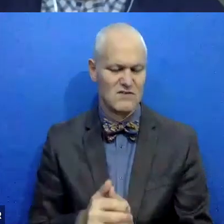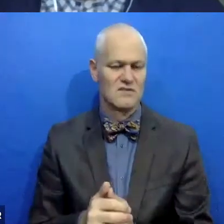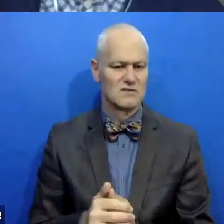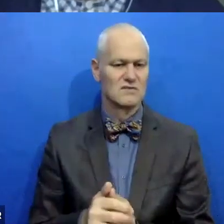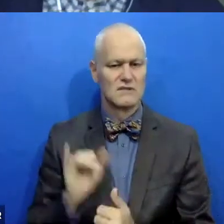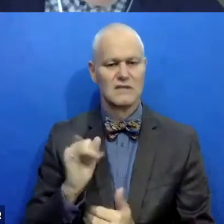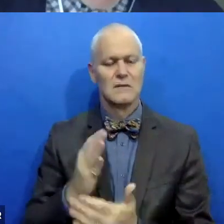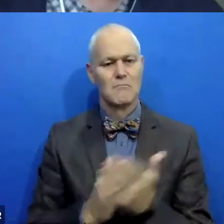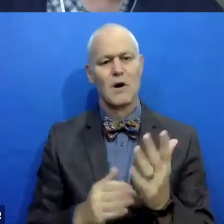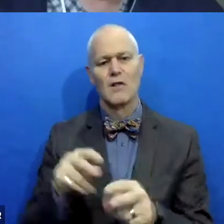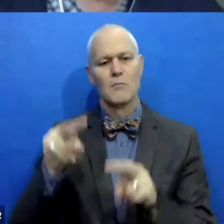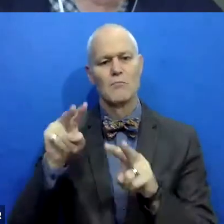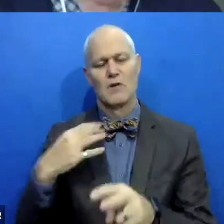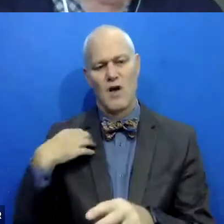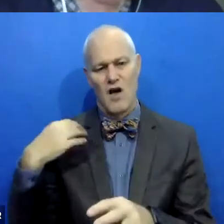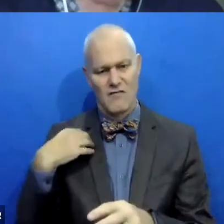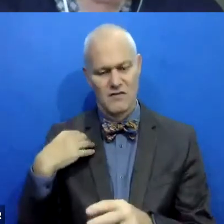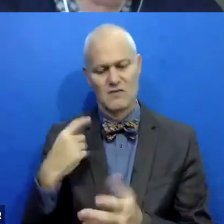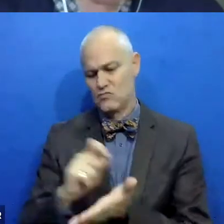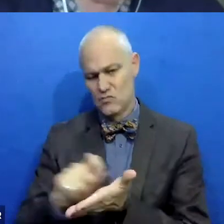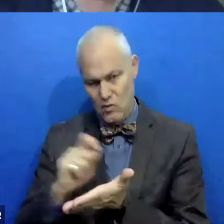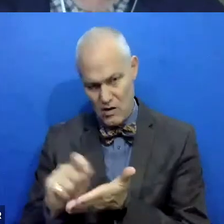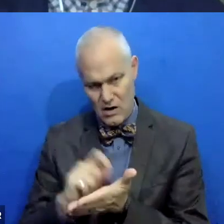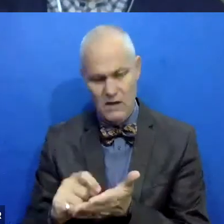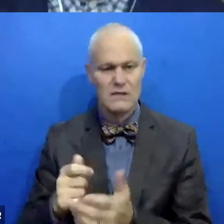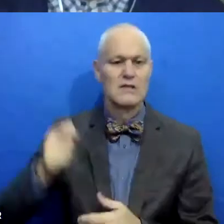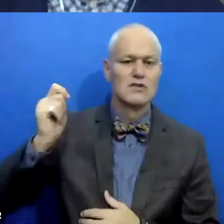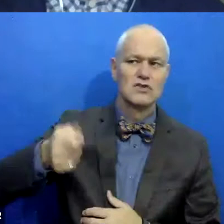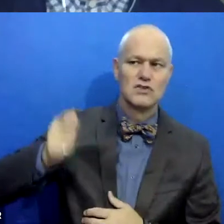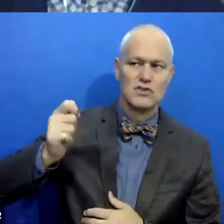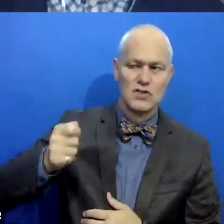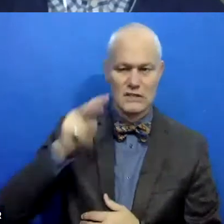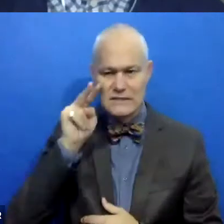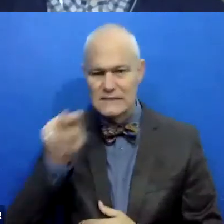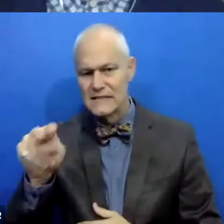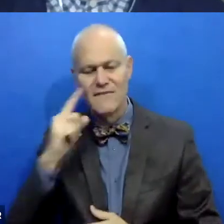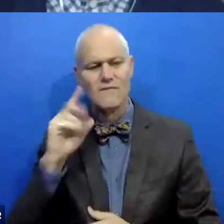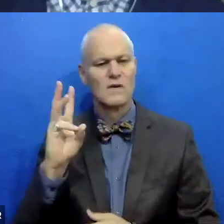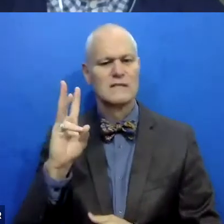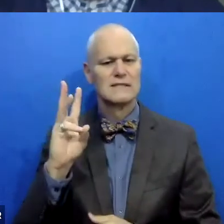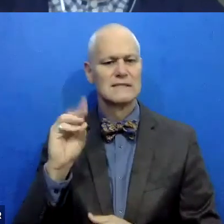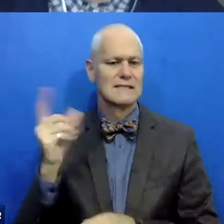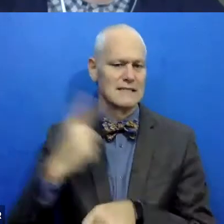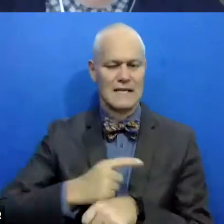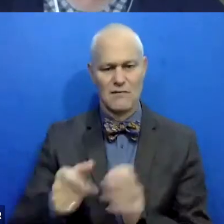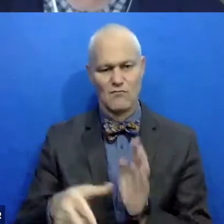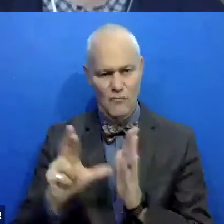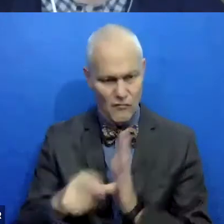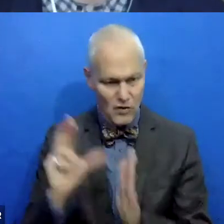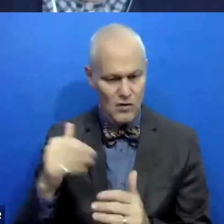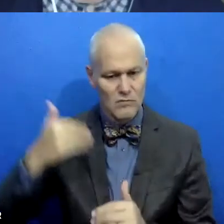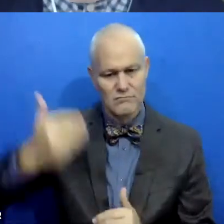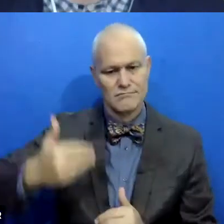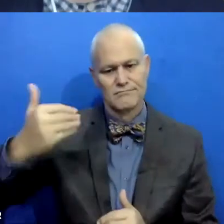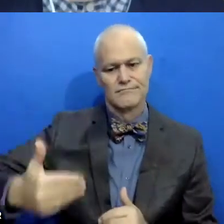probation officer works with them. It's, uh, the, the judge who sees them for 60-day review hearings throughout the rest of their